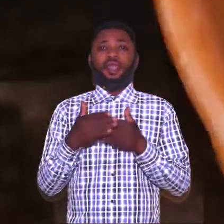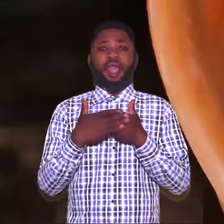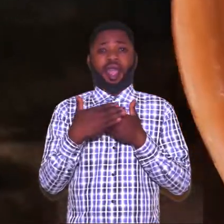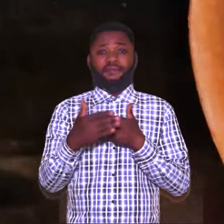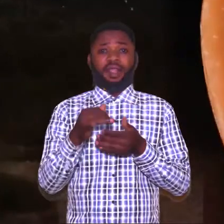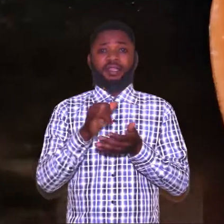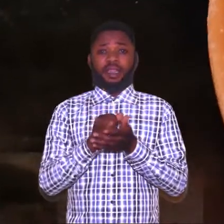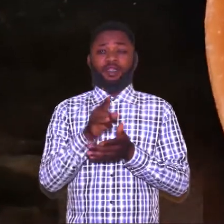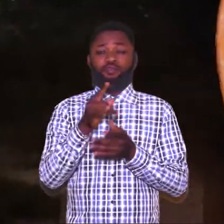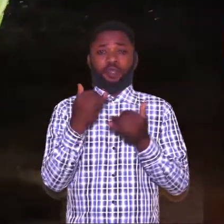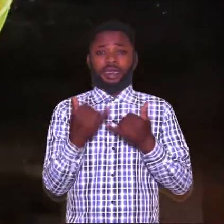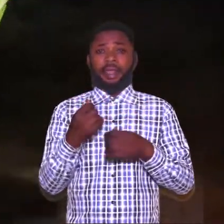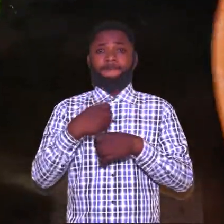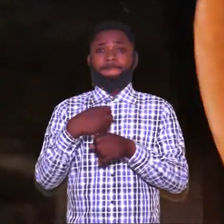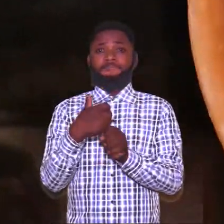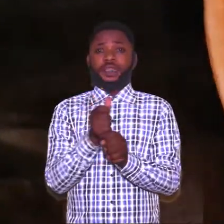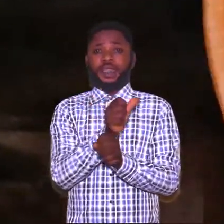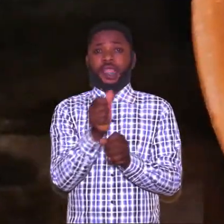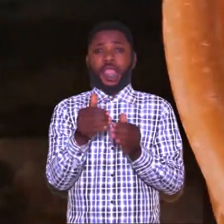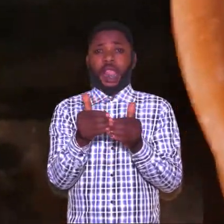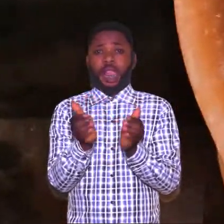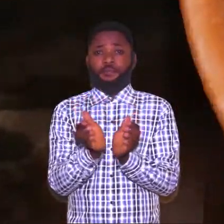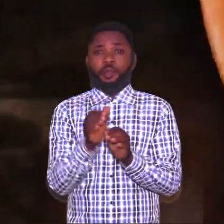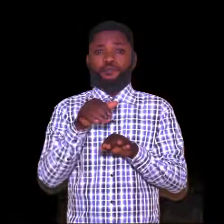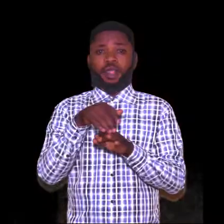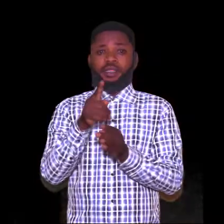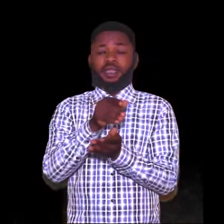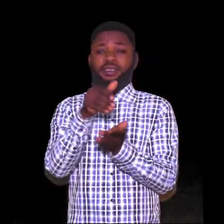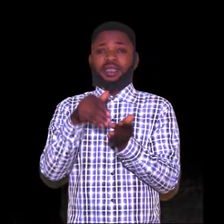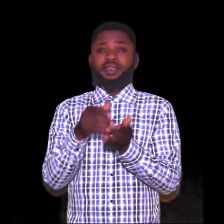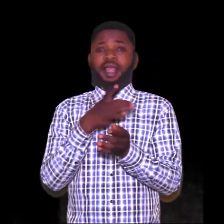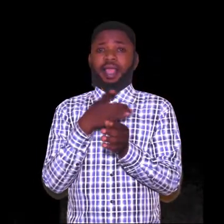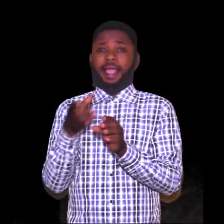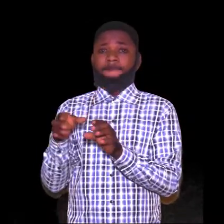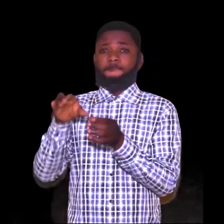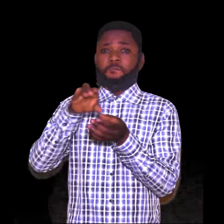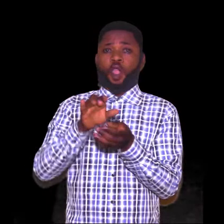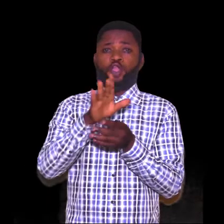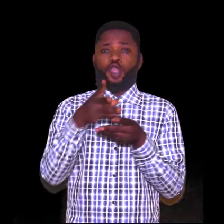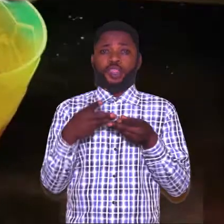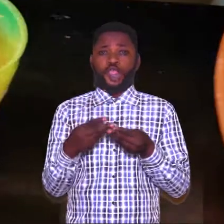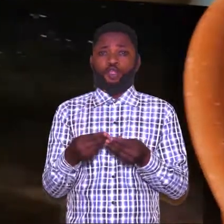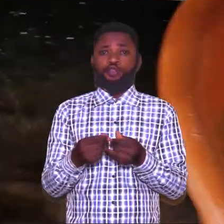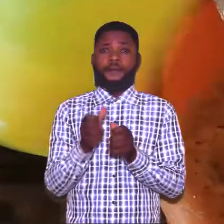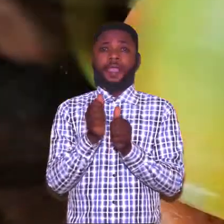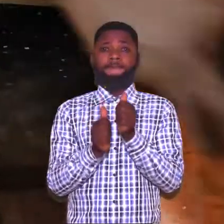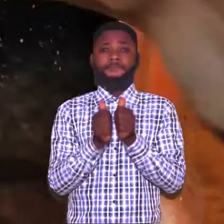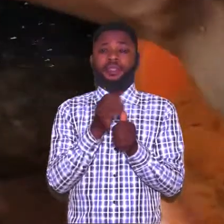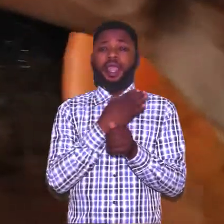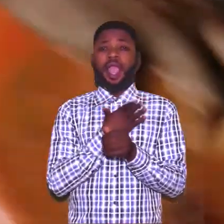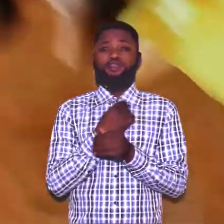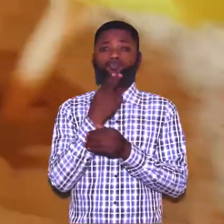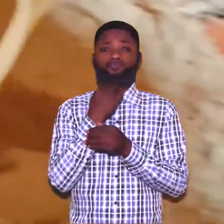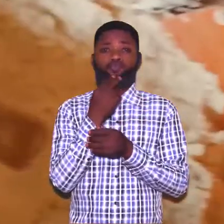After that, you now make a hole at the center and pour your dissolved milk and sugar